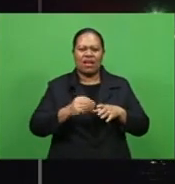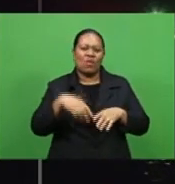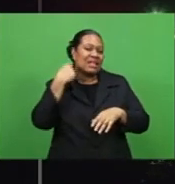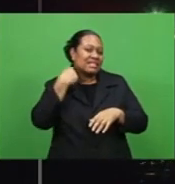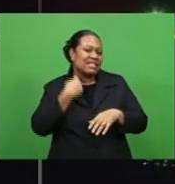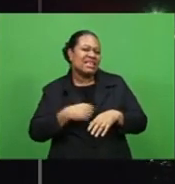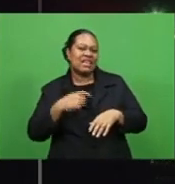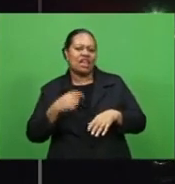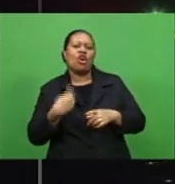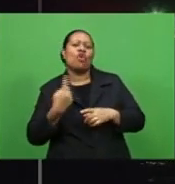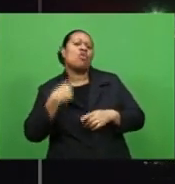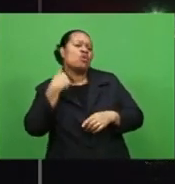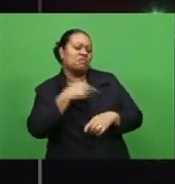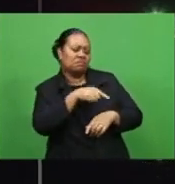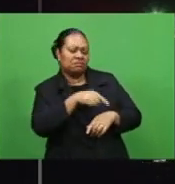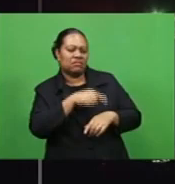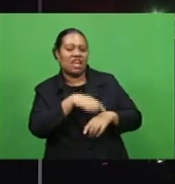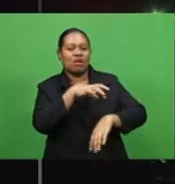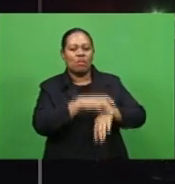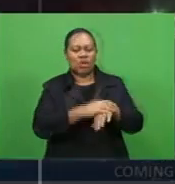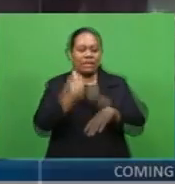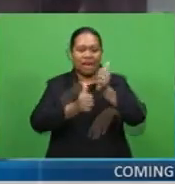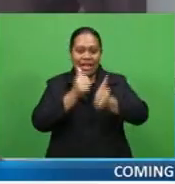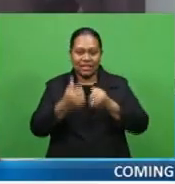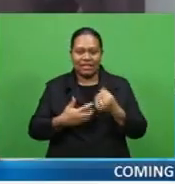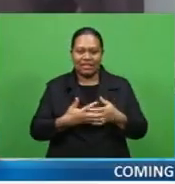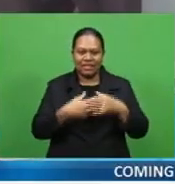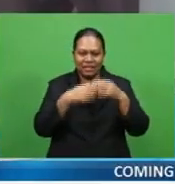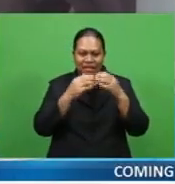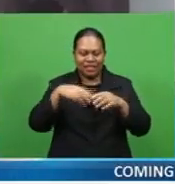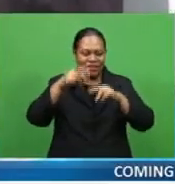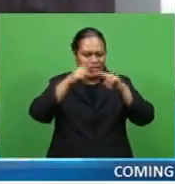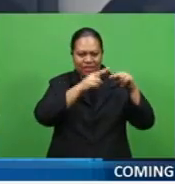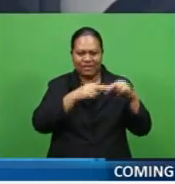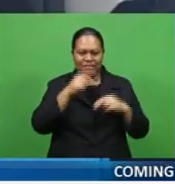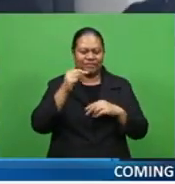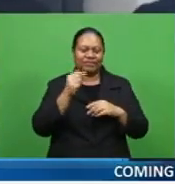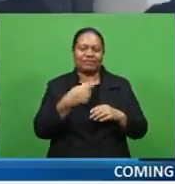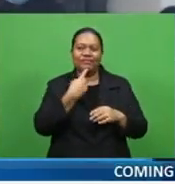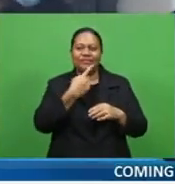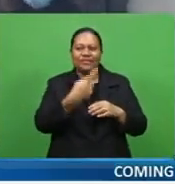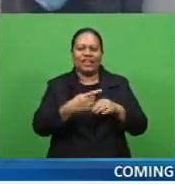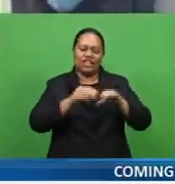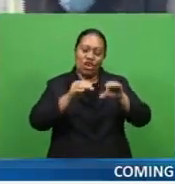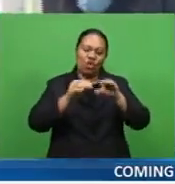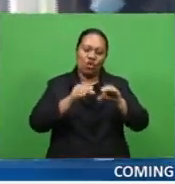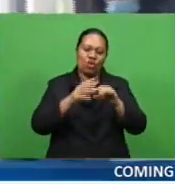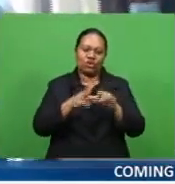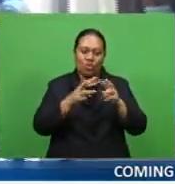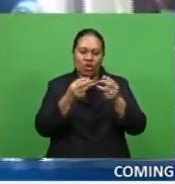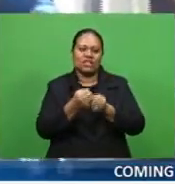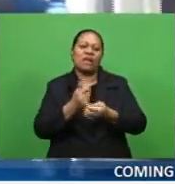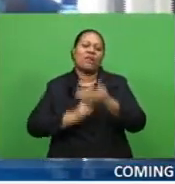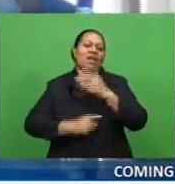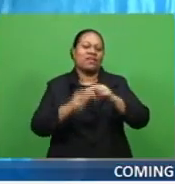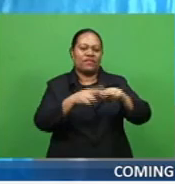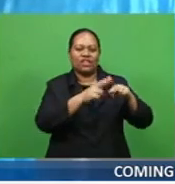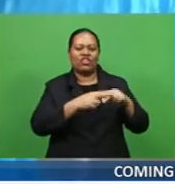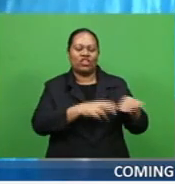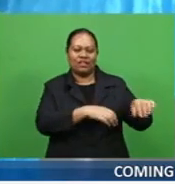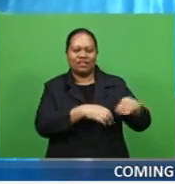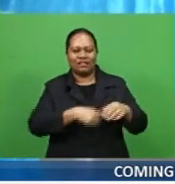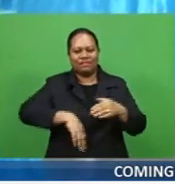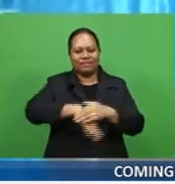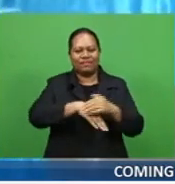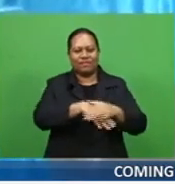the city is grappling with three nights of violence and VGFA hosts elite coaching workshop this and more in sports